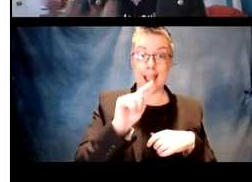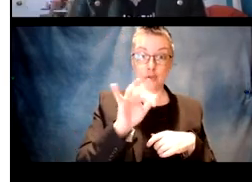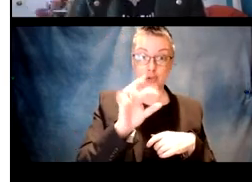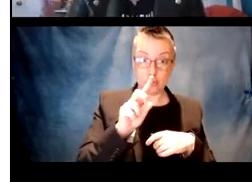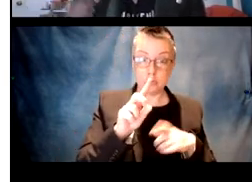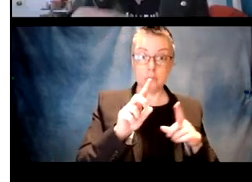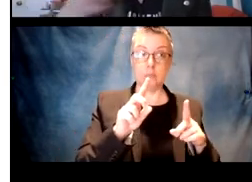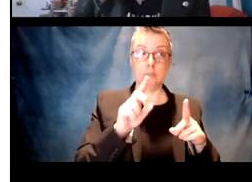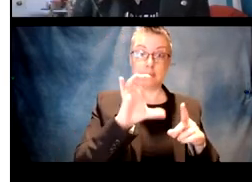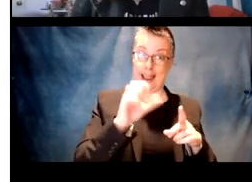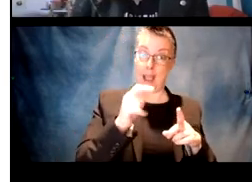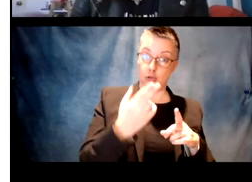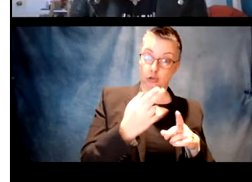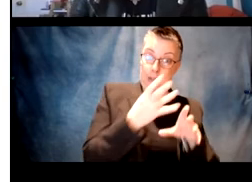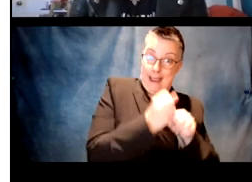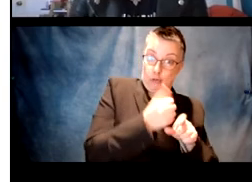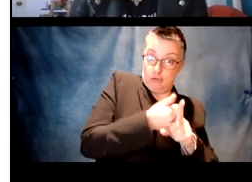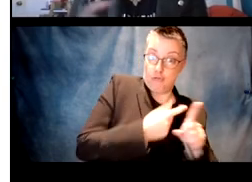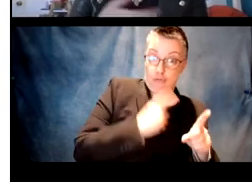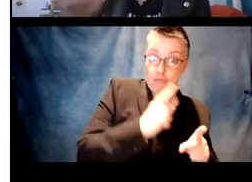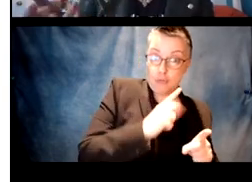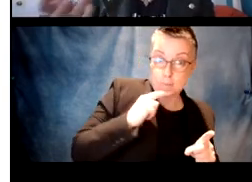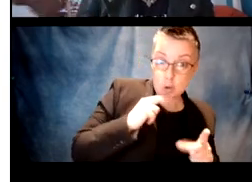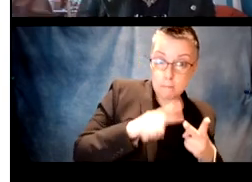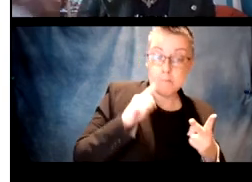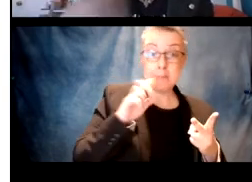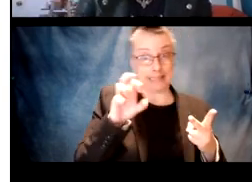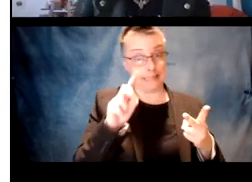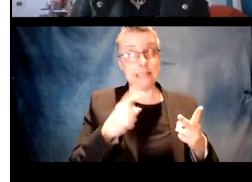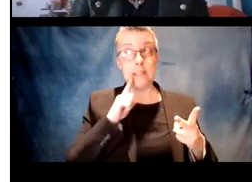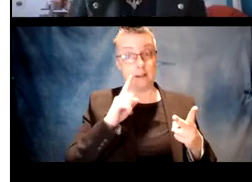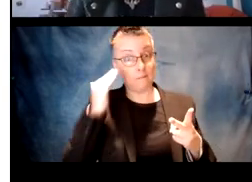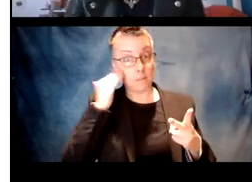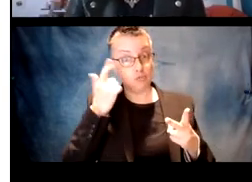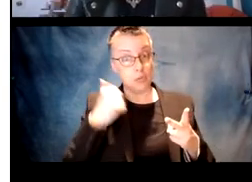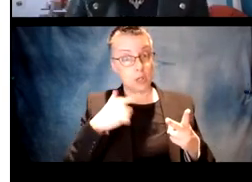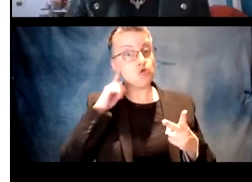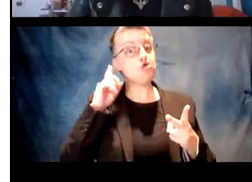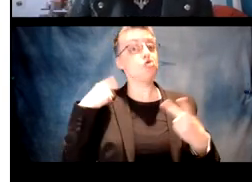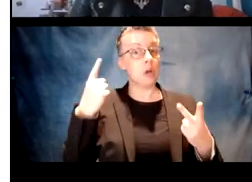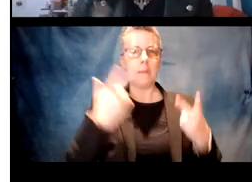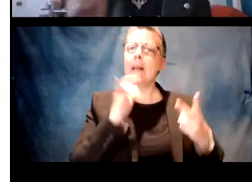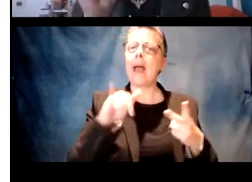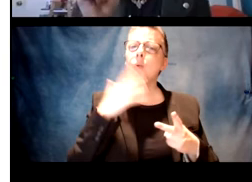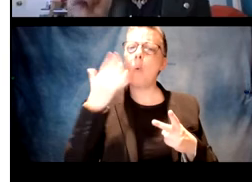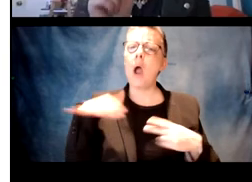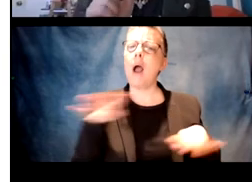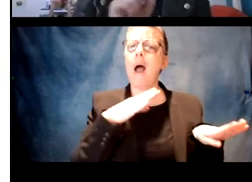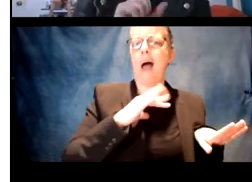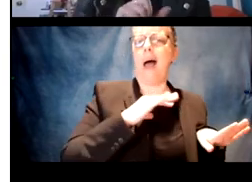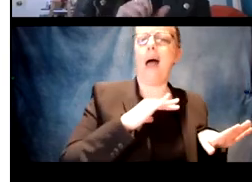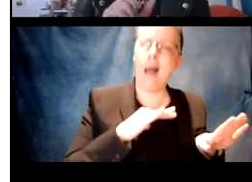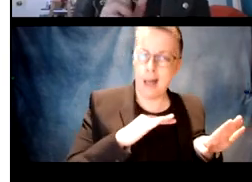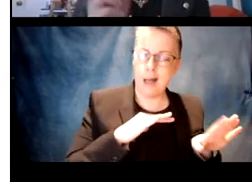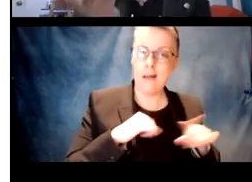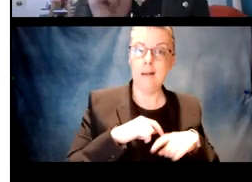because it's a real verb. ED is familiar because they've heard it on verbs before. Okay. What if just that confluence